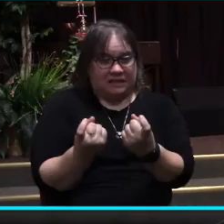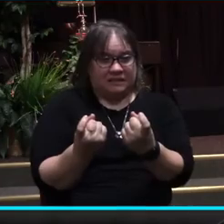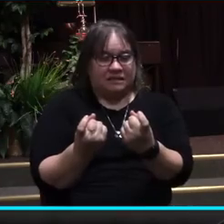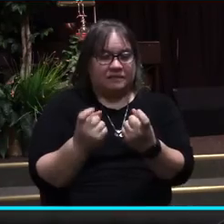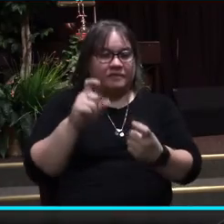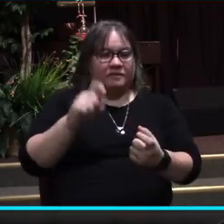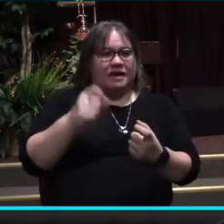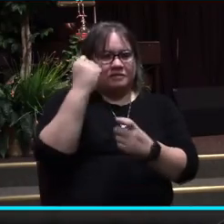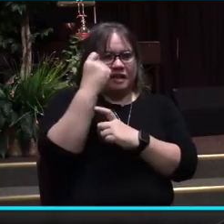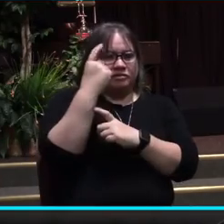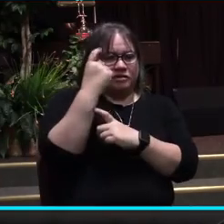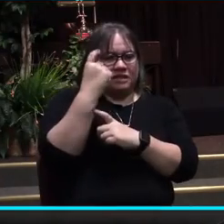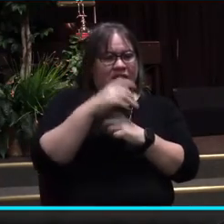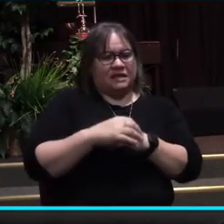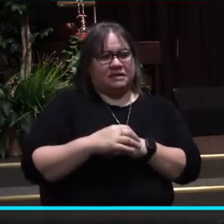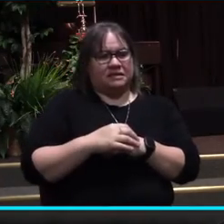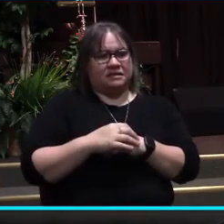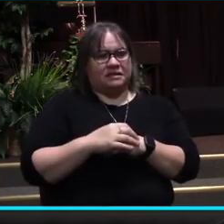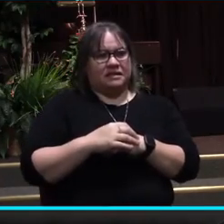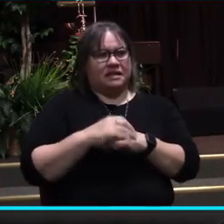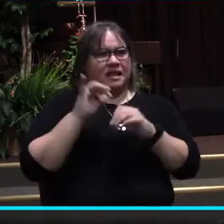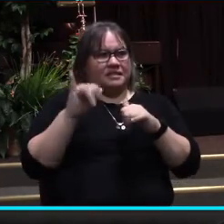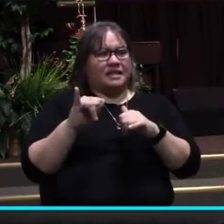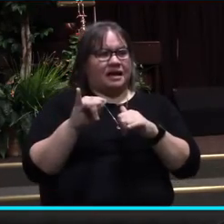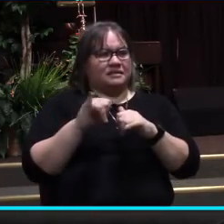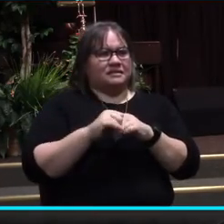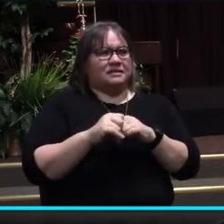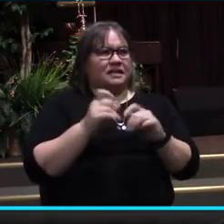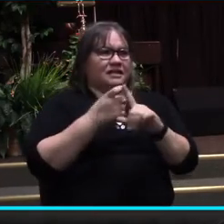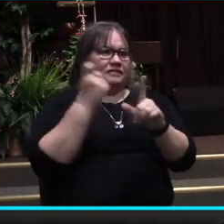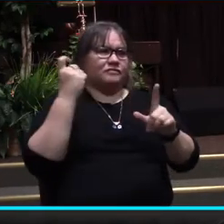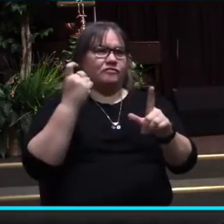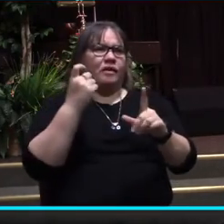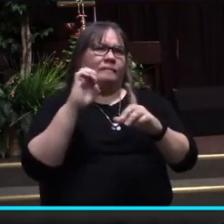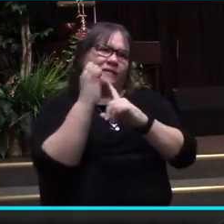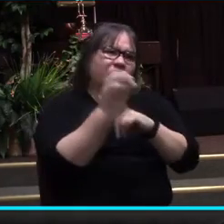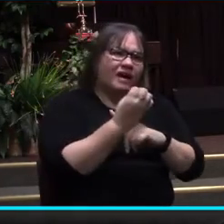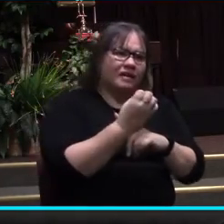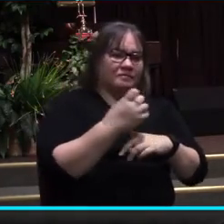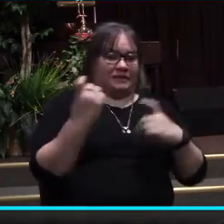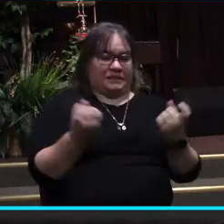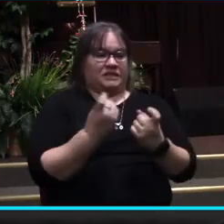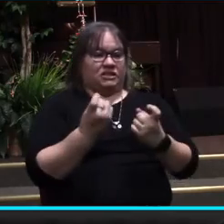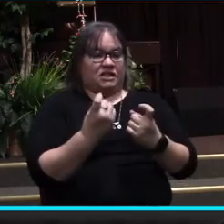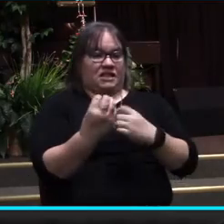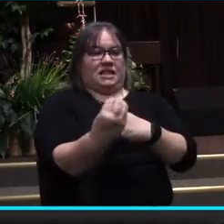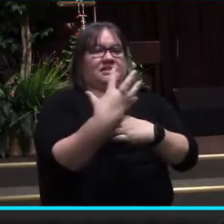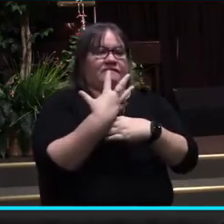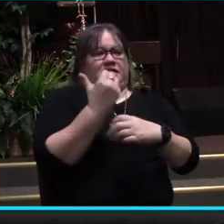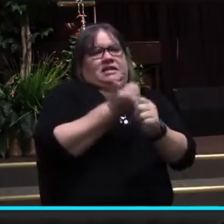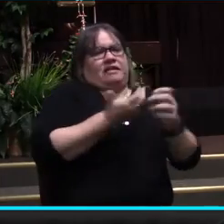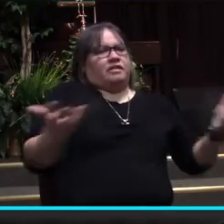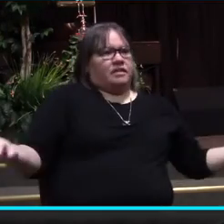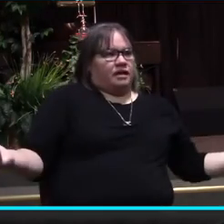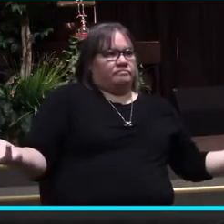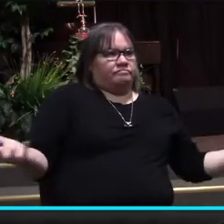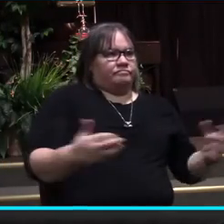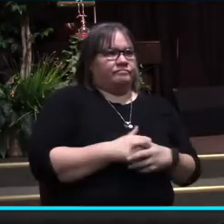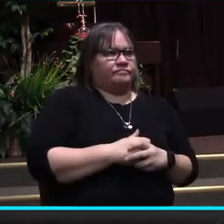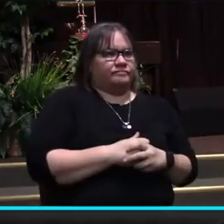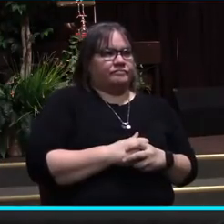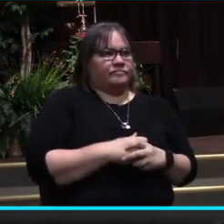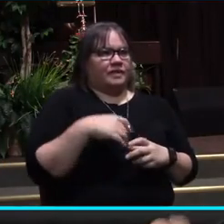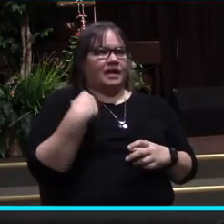understand that brokenness is systemic in nature. Sin has affected everything, even